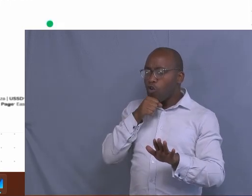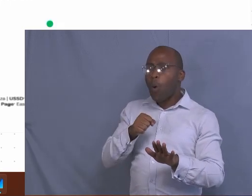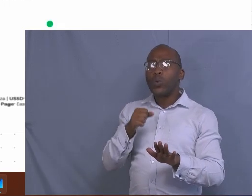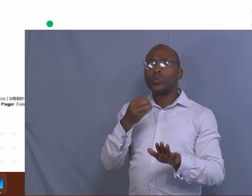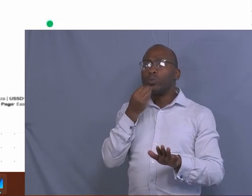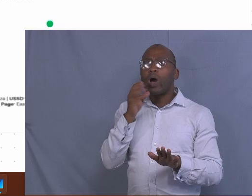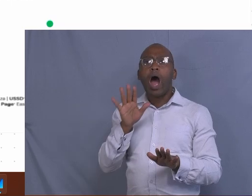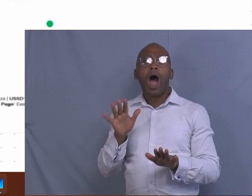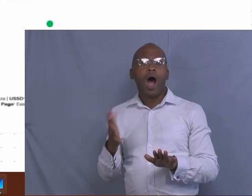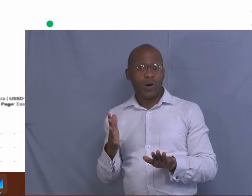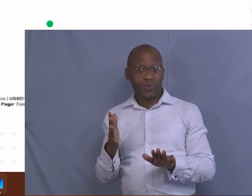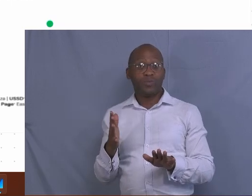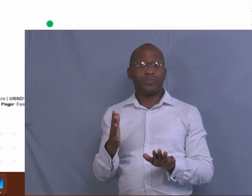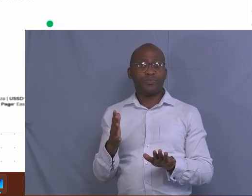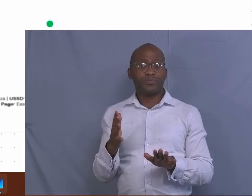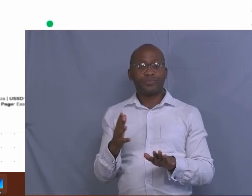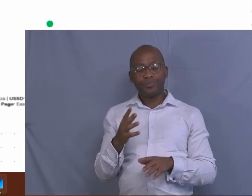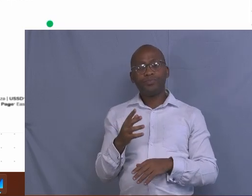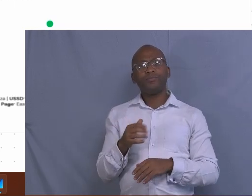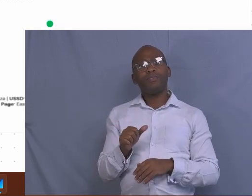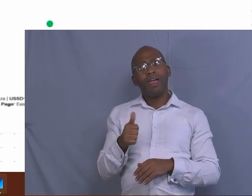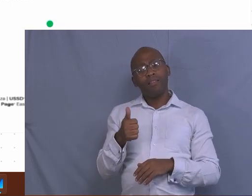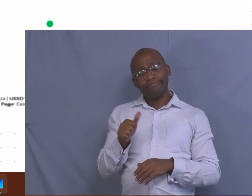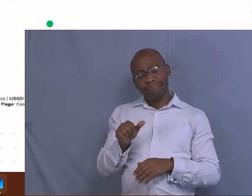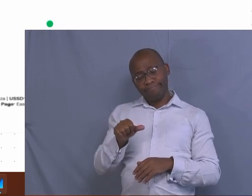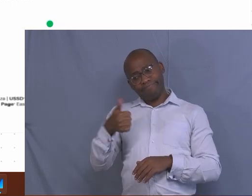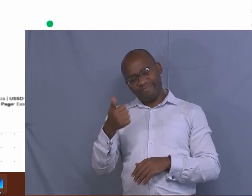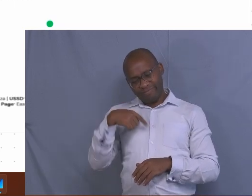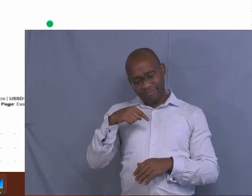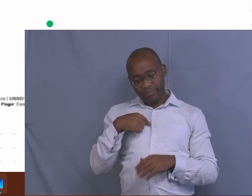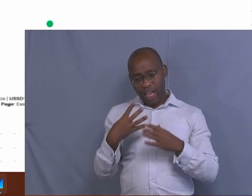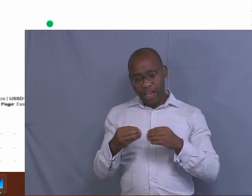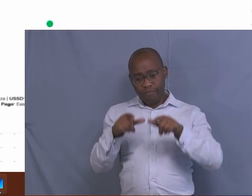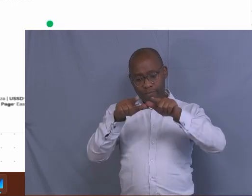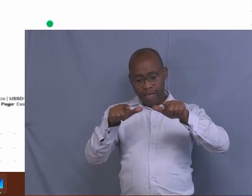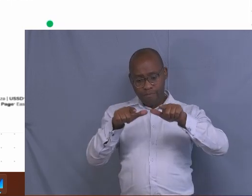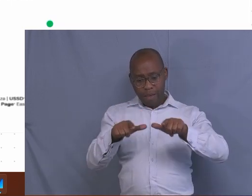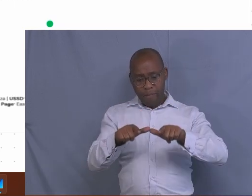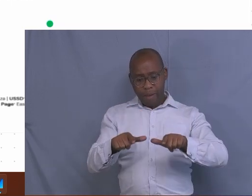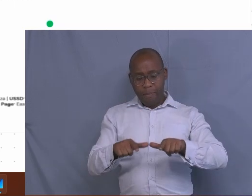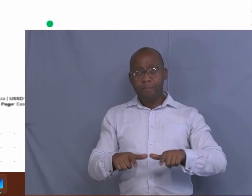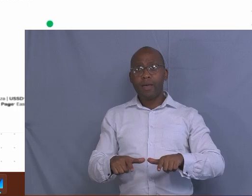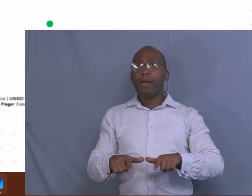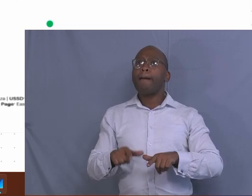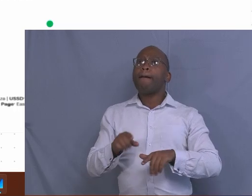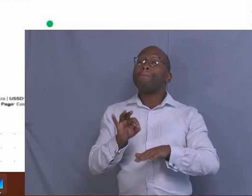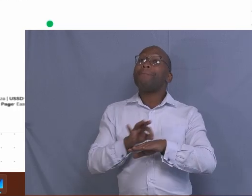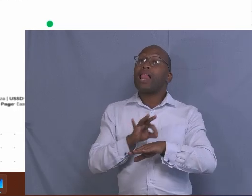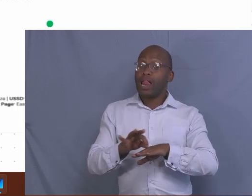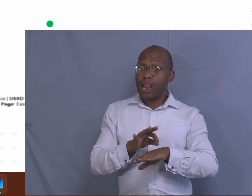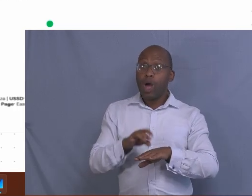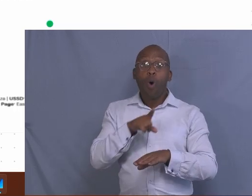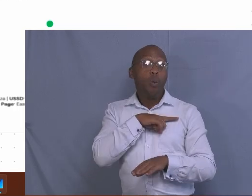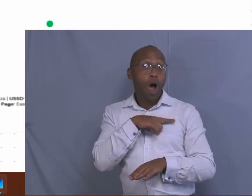Then there are steps that we need to focus on because our animals require feed throughout the year. As I said,